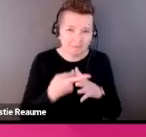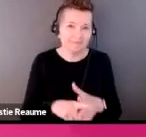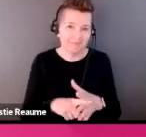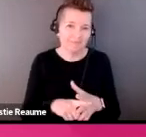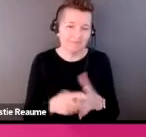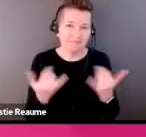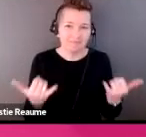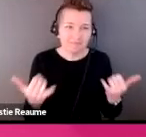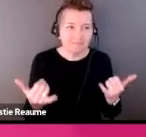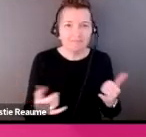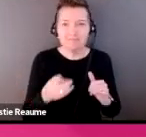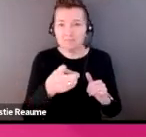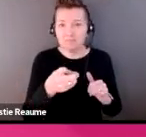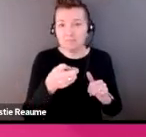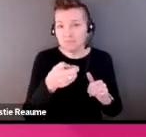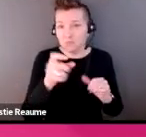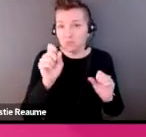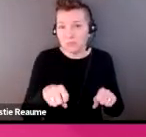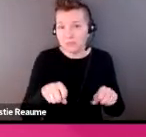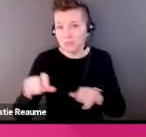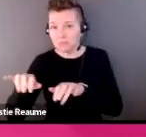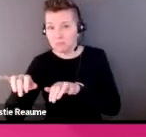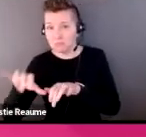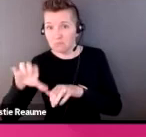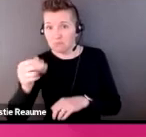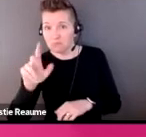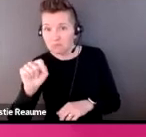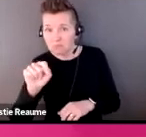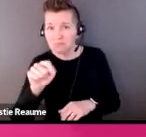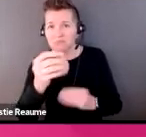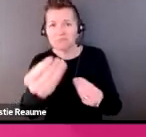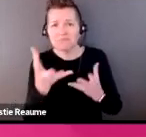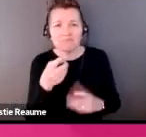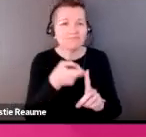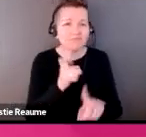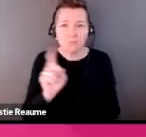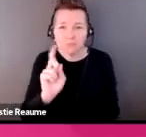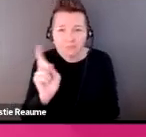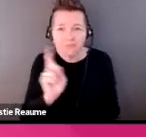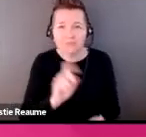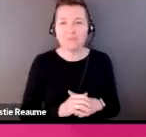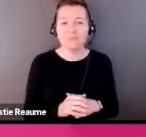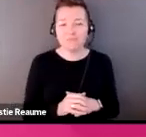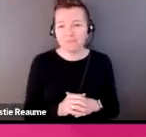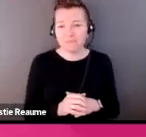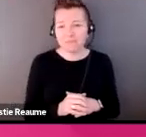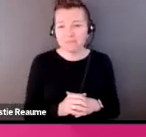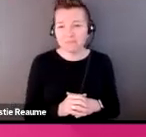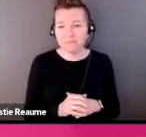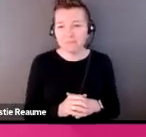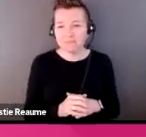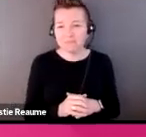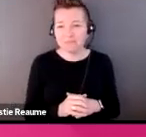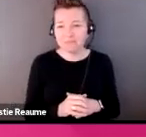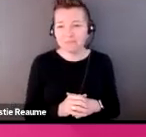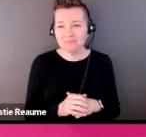use the chat function to let us know where you're tuning in from. We've got some folks who are signed up for from